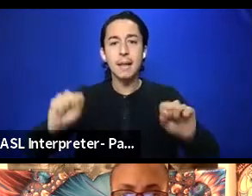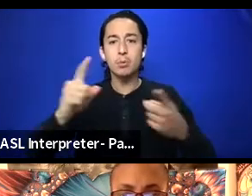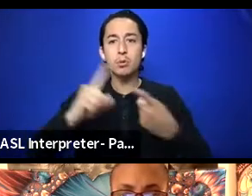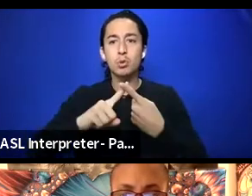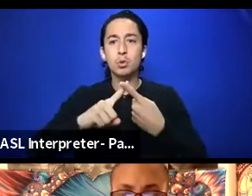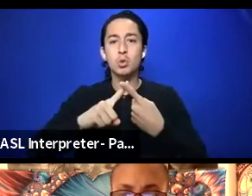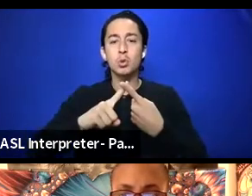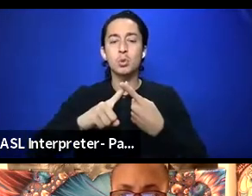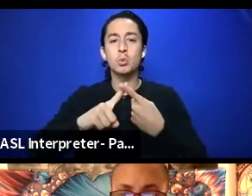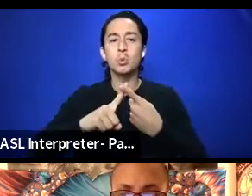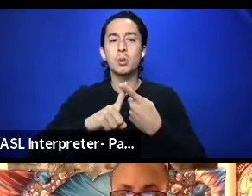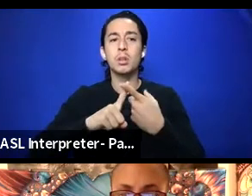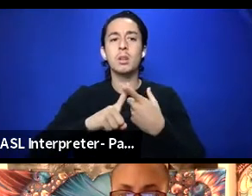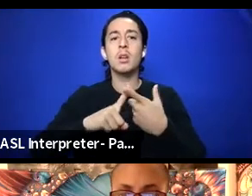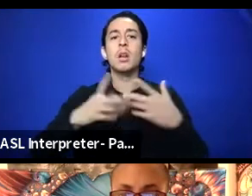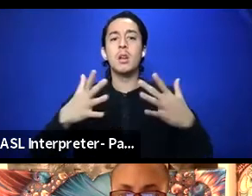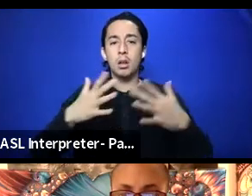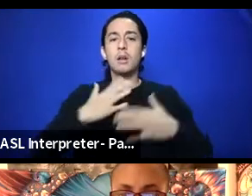their discomfort.